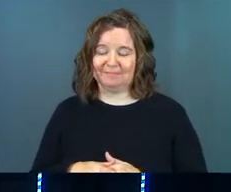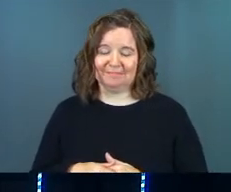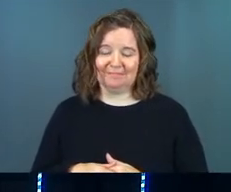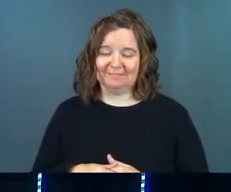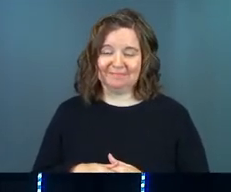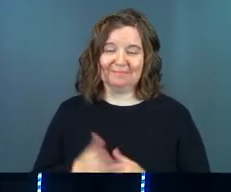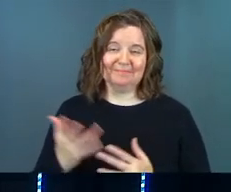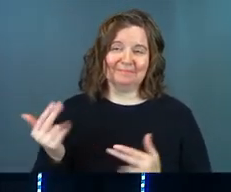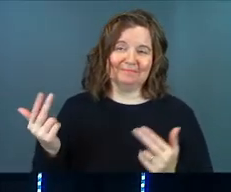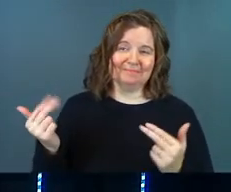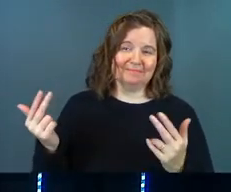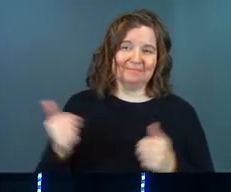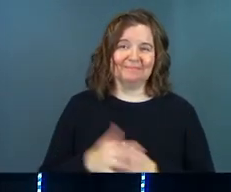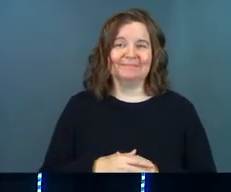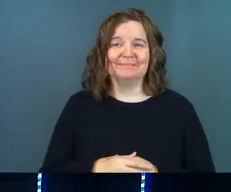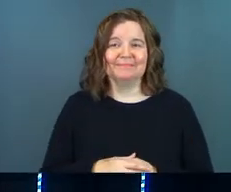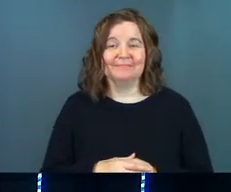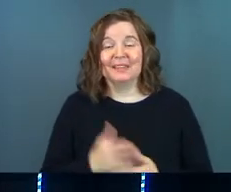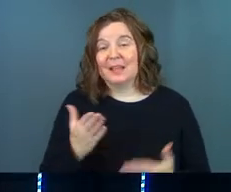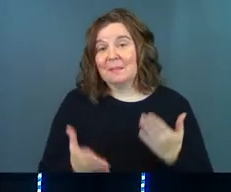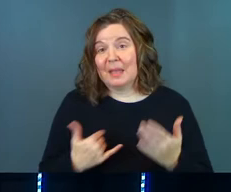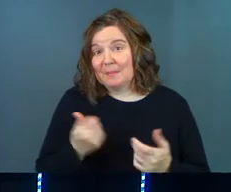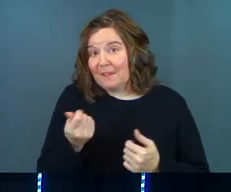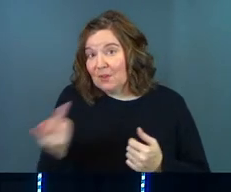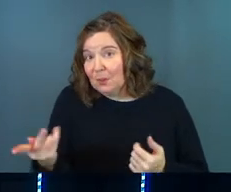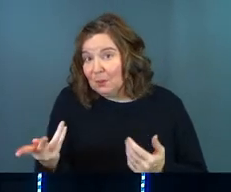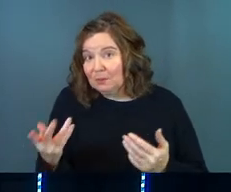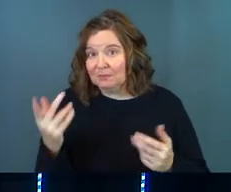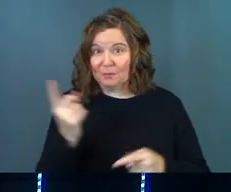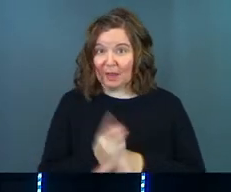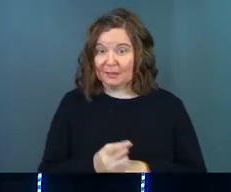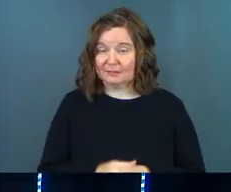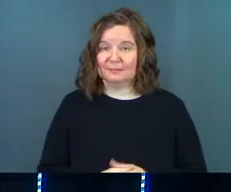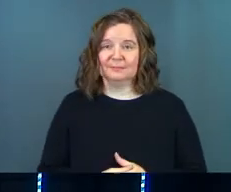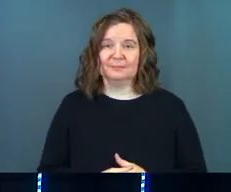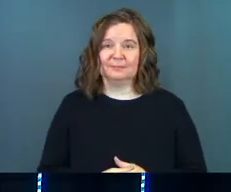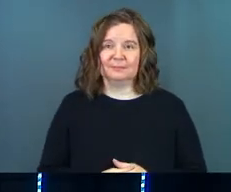I mean, maybe a few, right?